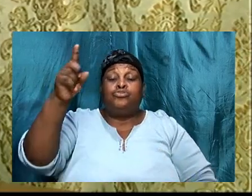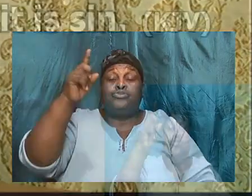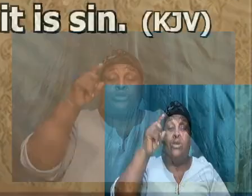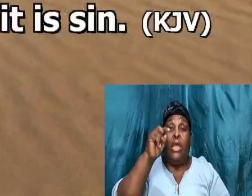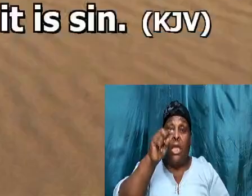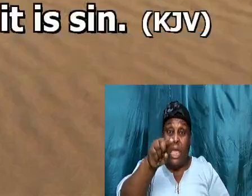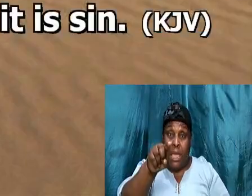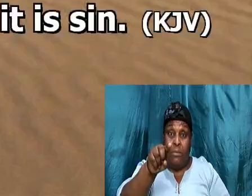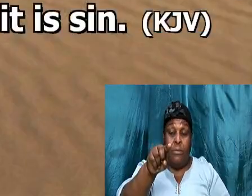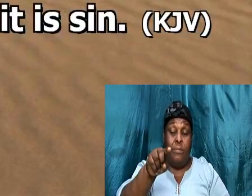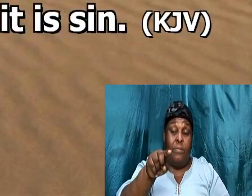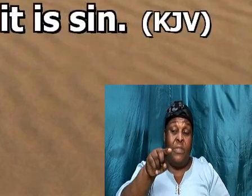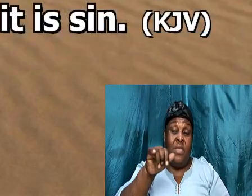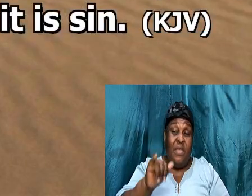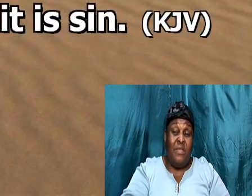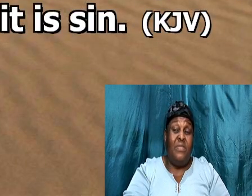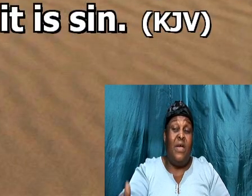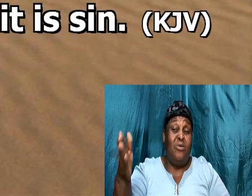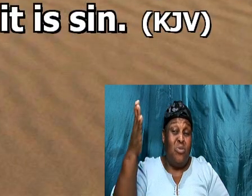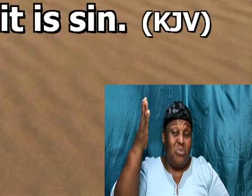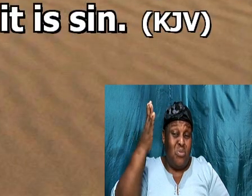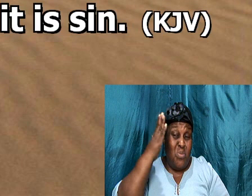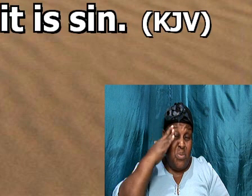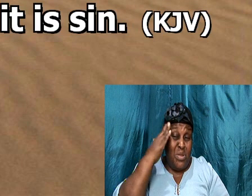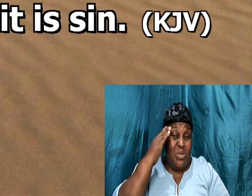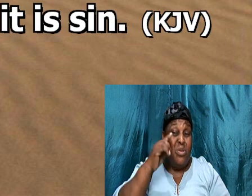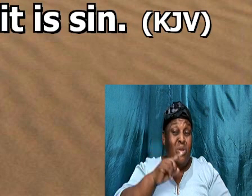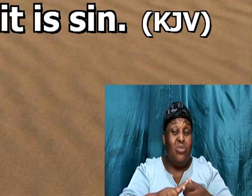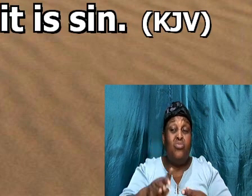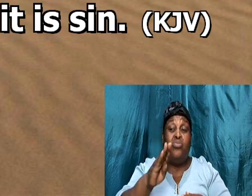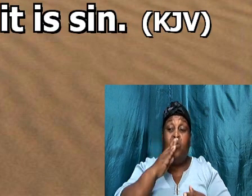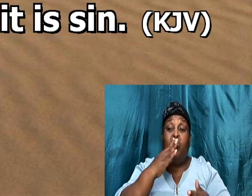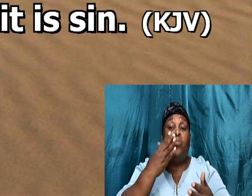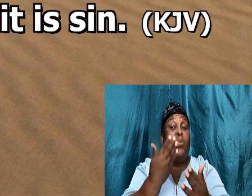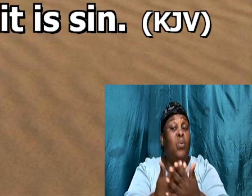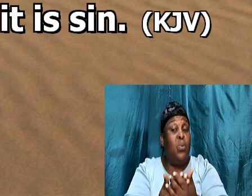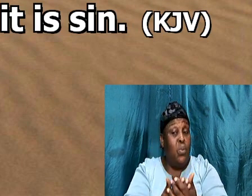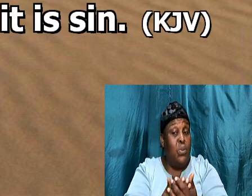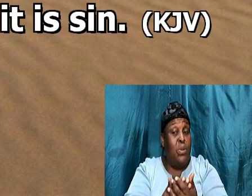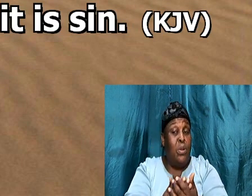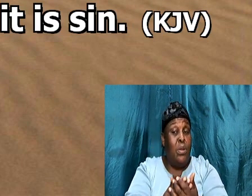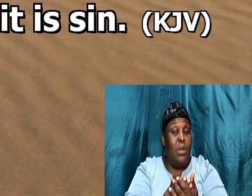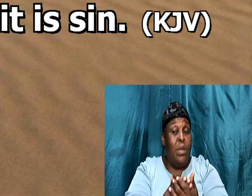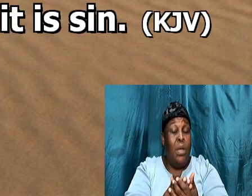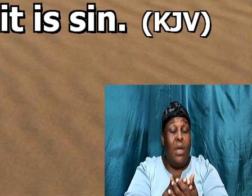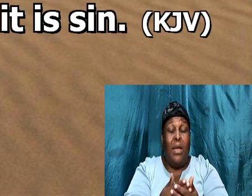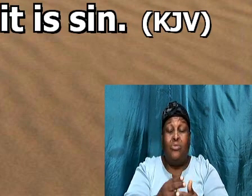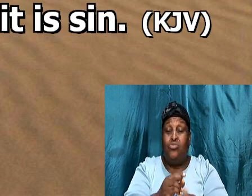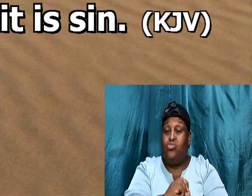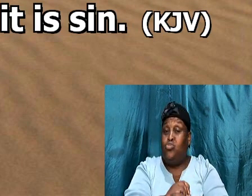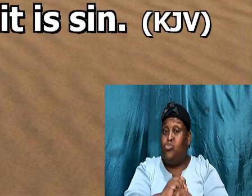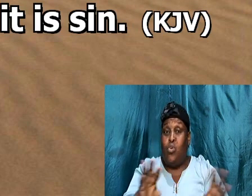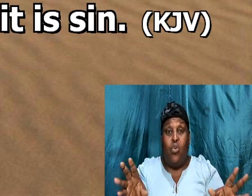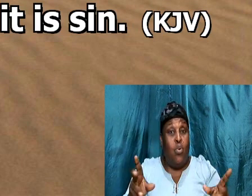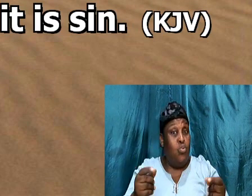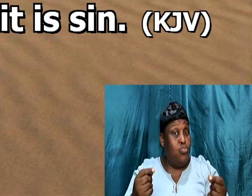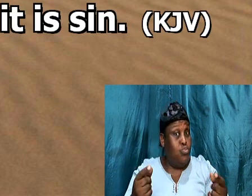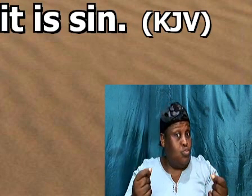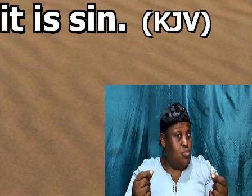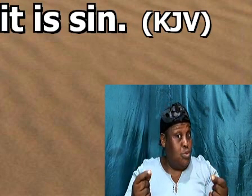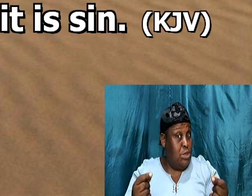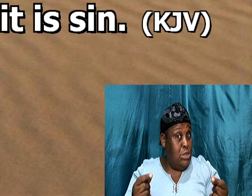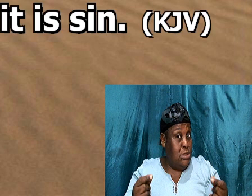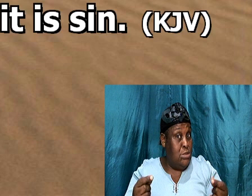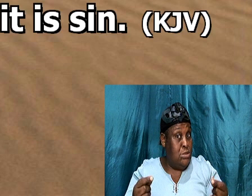to him, that know it to do good, and do it not,